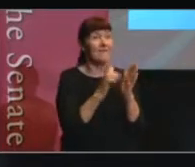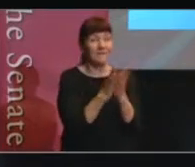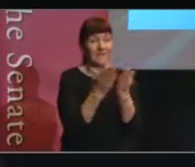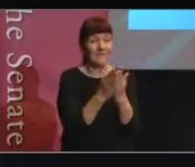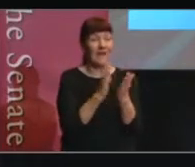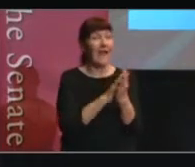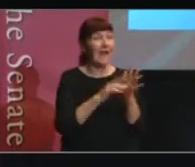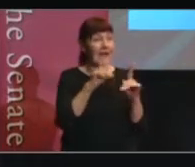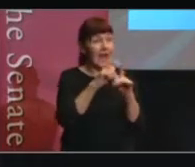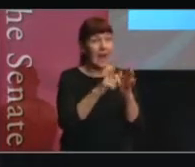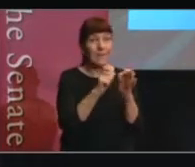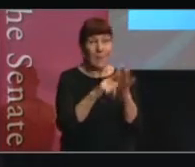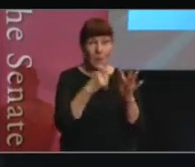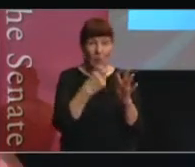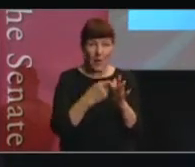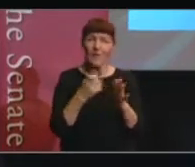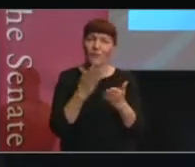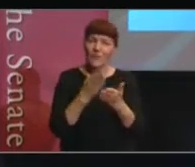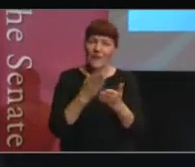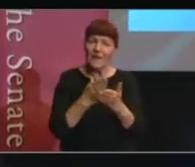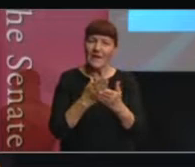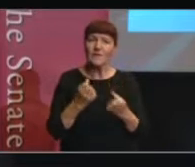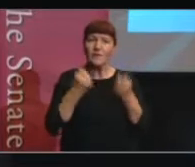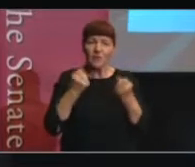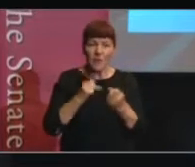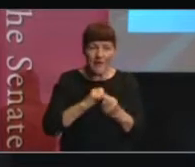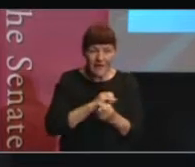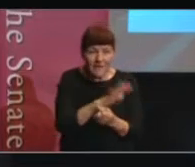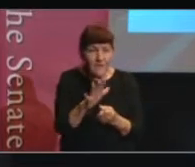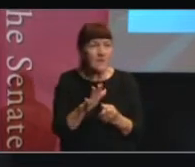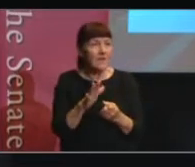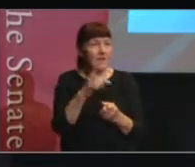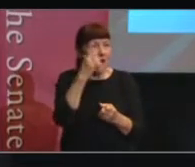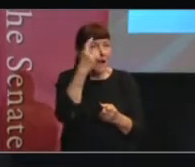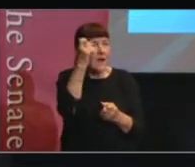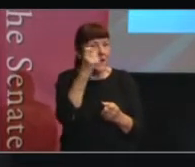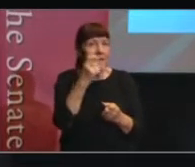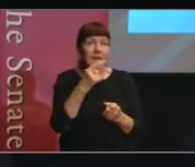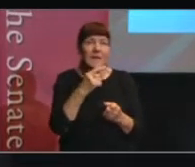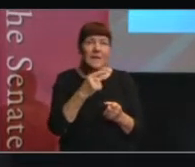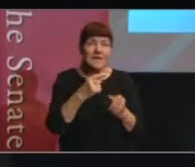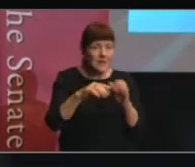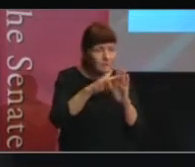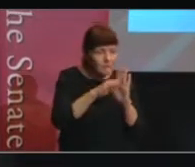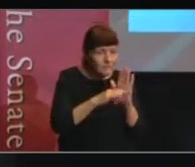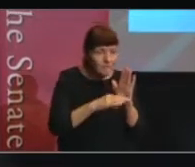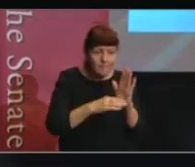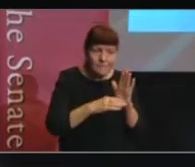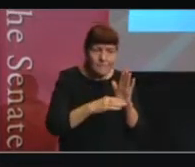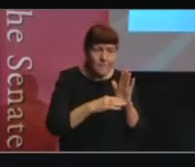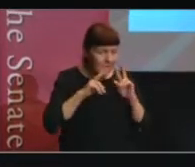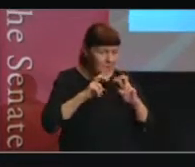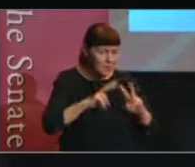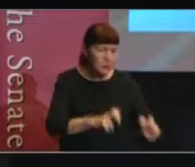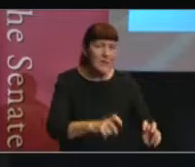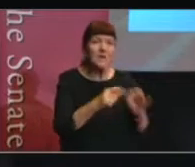that it's strongly influenced by the ideas and criteria that the scrutiny of bills committee are applying. If